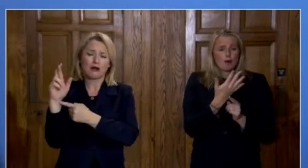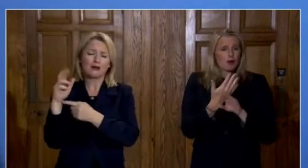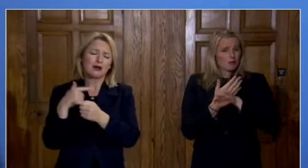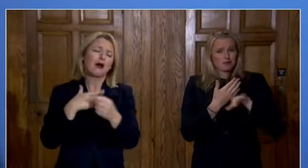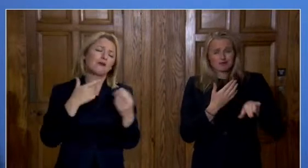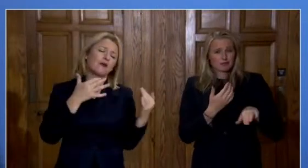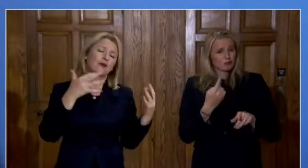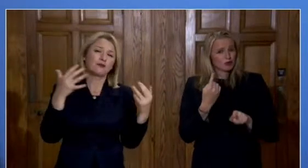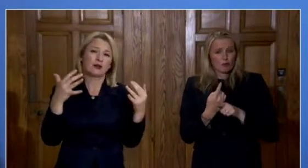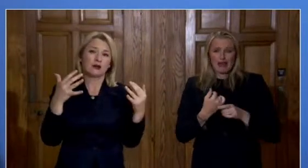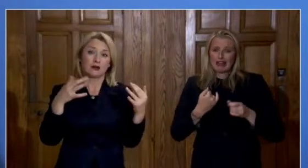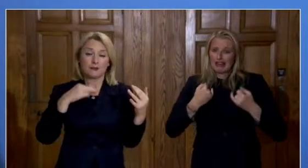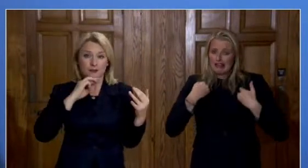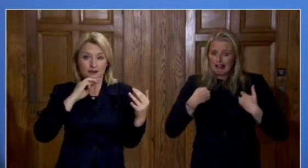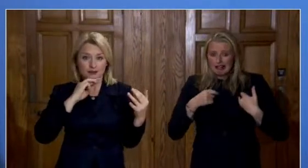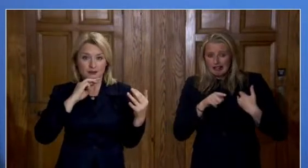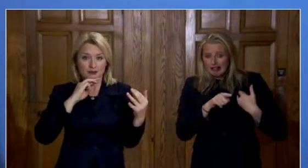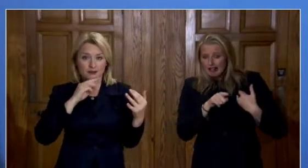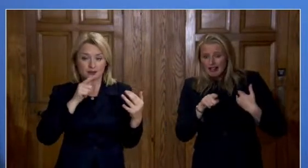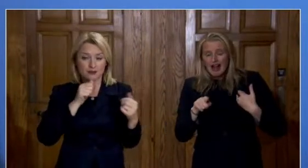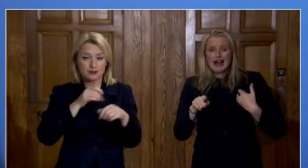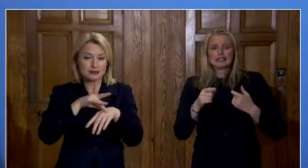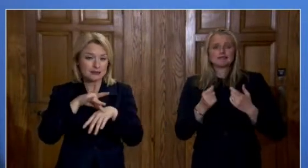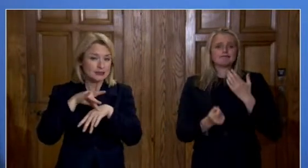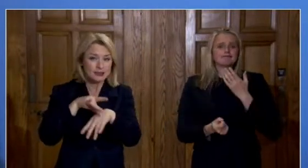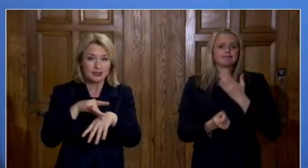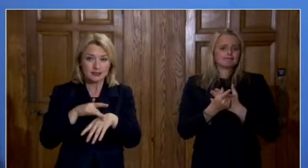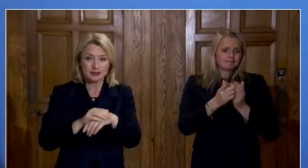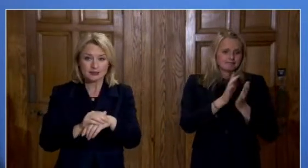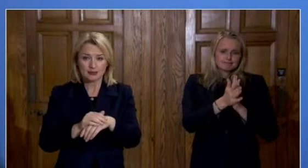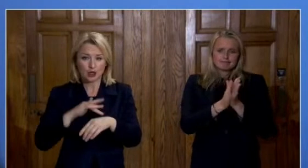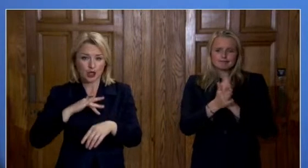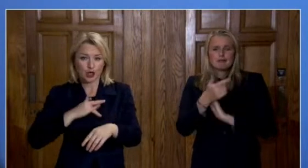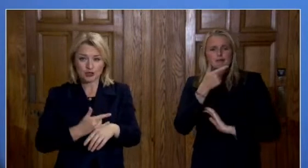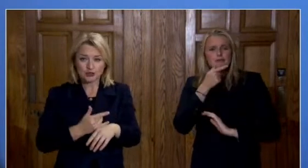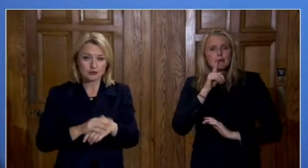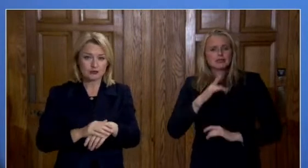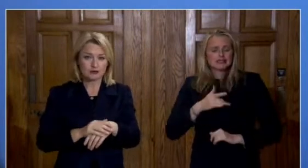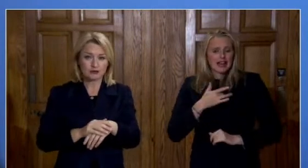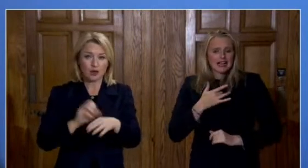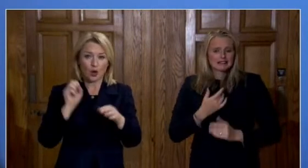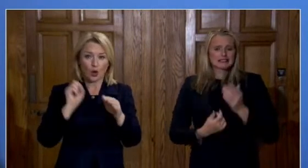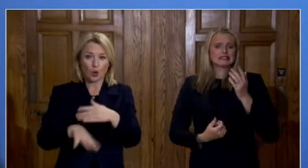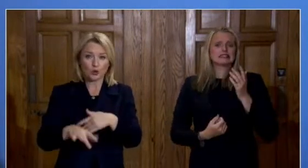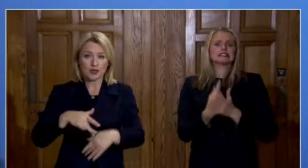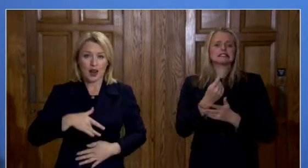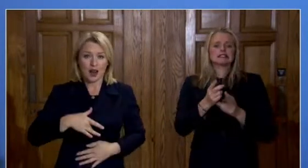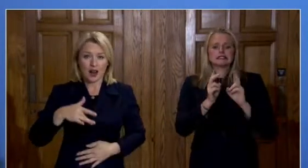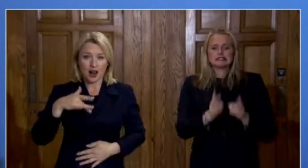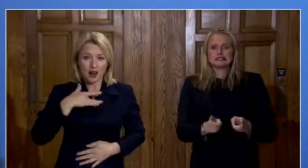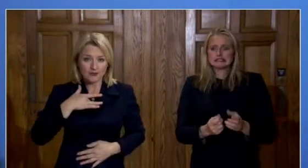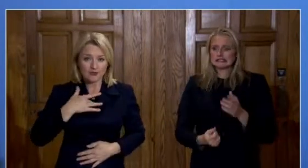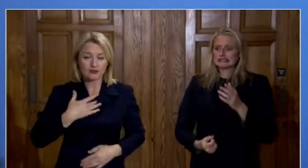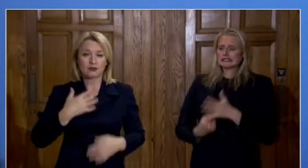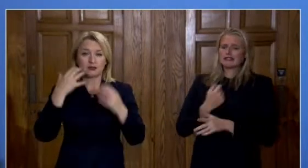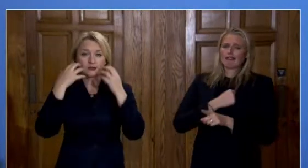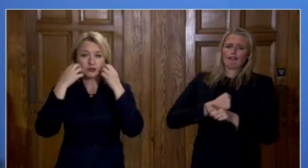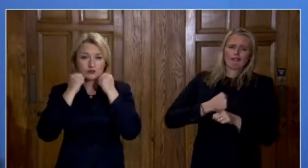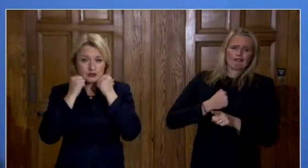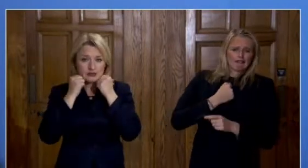harm, lives lost, distress and grief. This is about people.